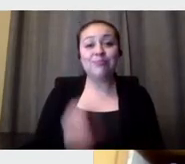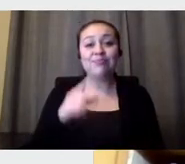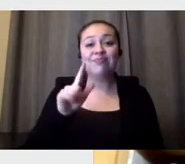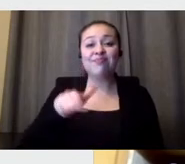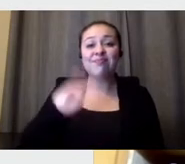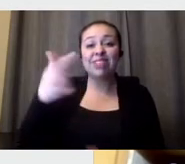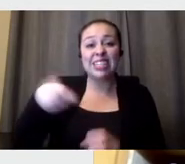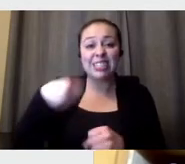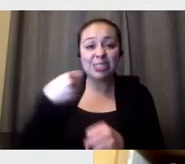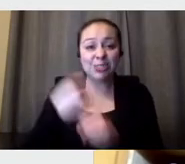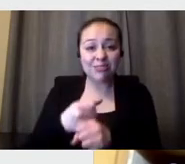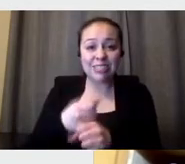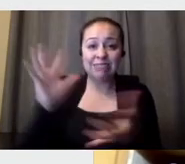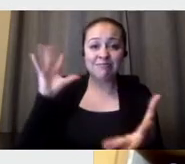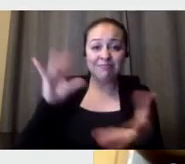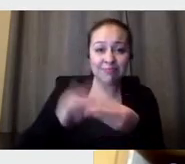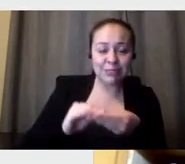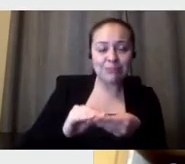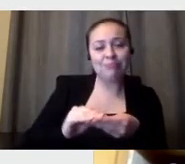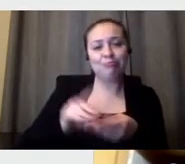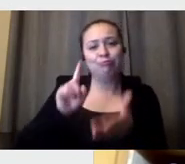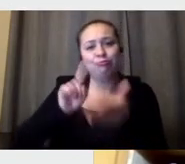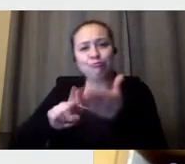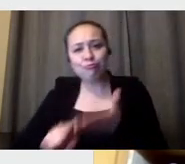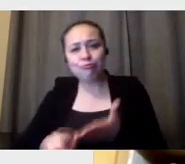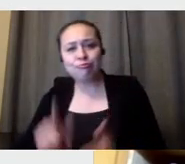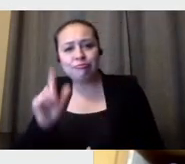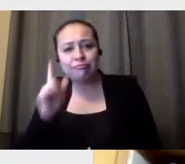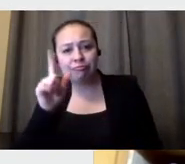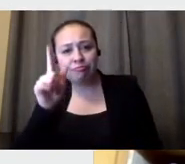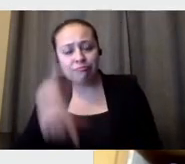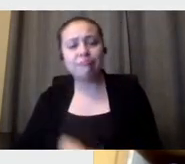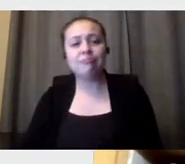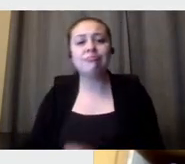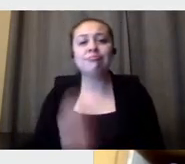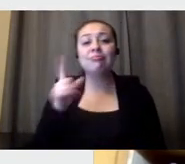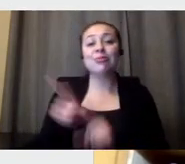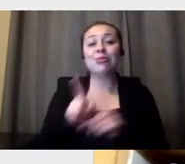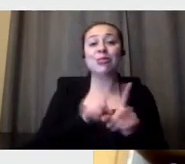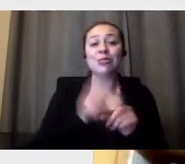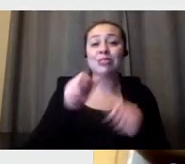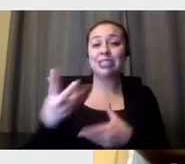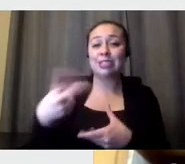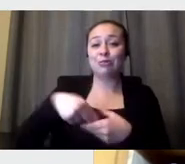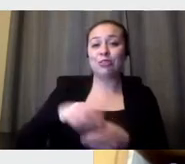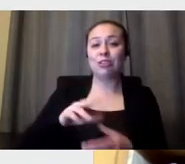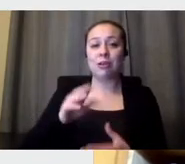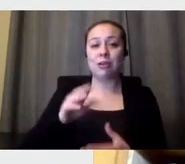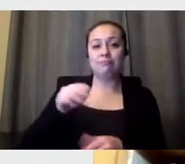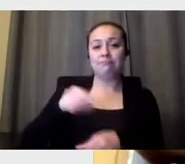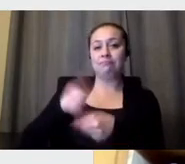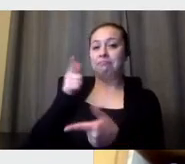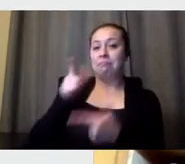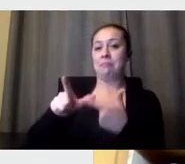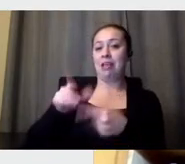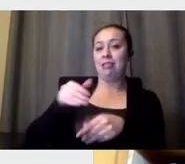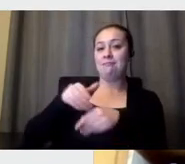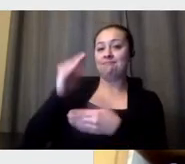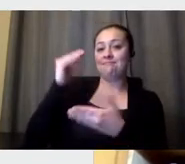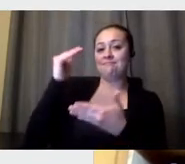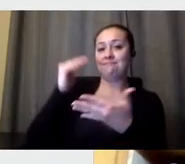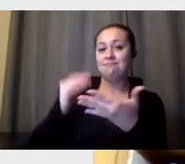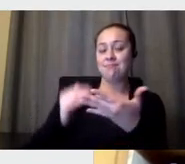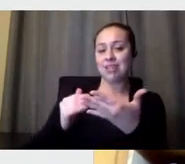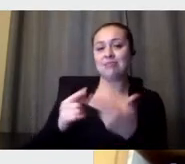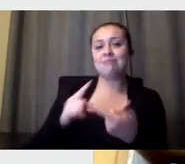year's series and our continued collaboration with Design Milk by joining our mailing list on the Vignelli Center website and following us on